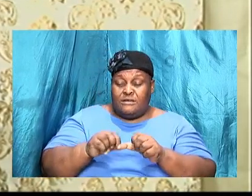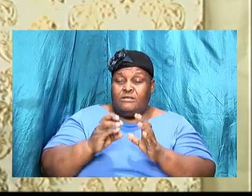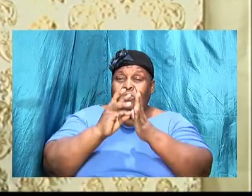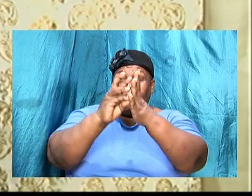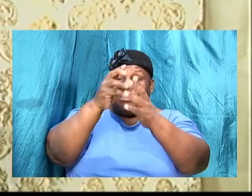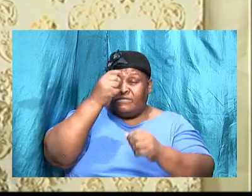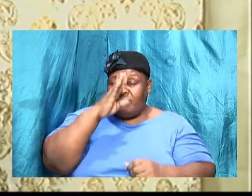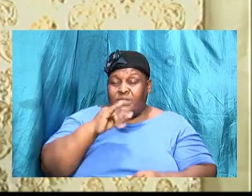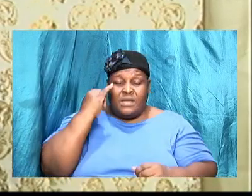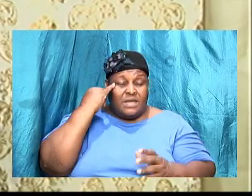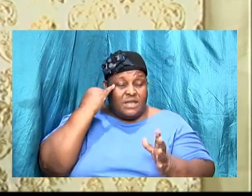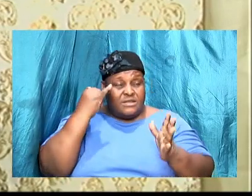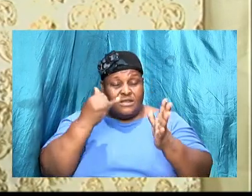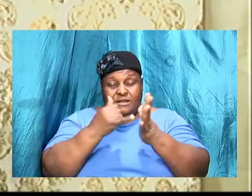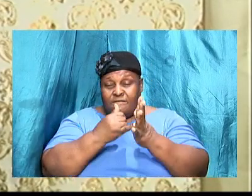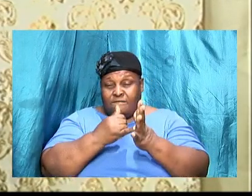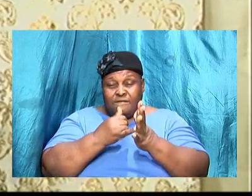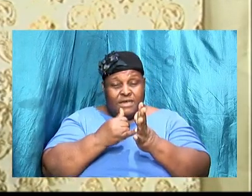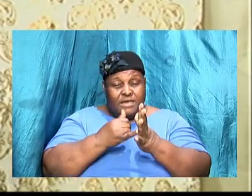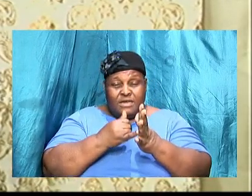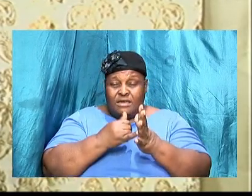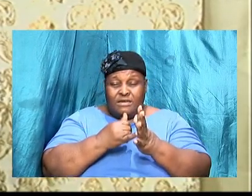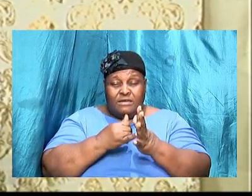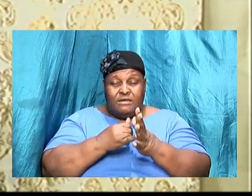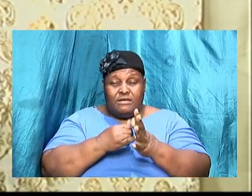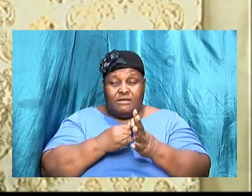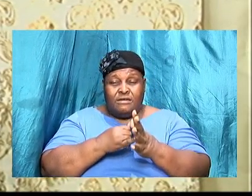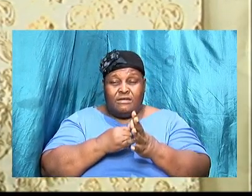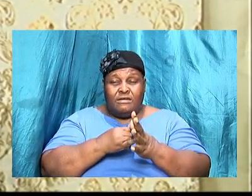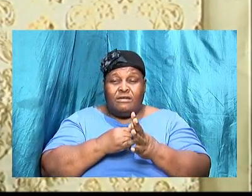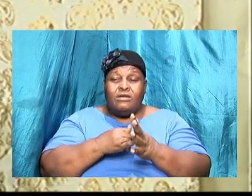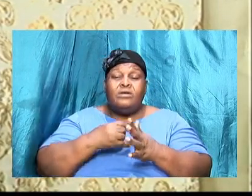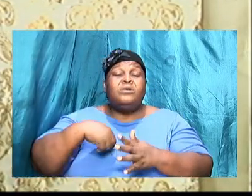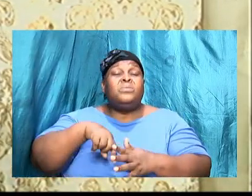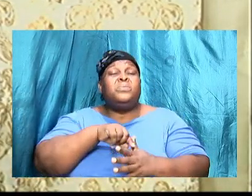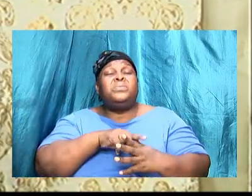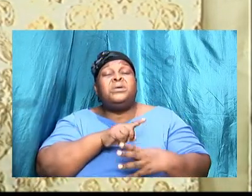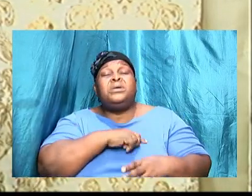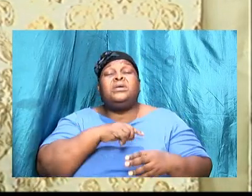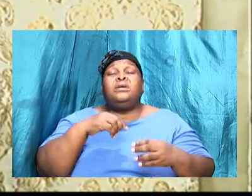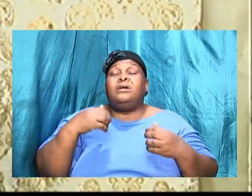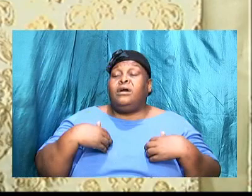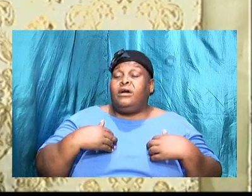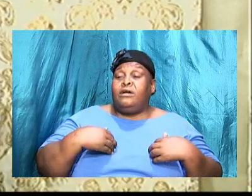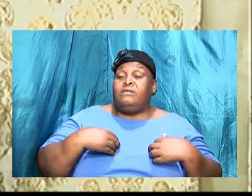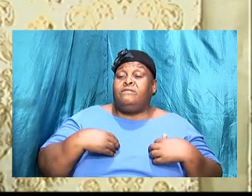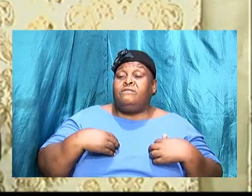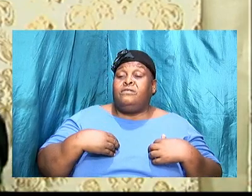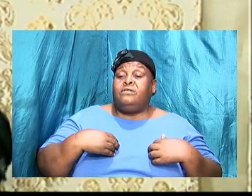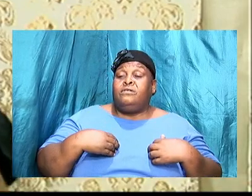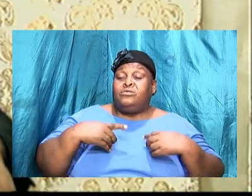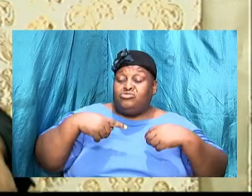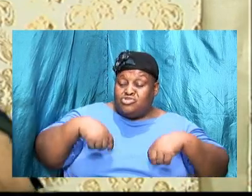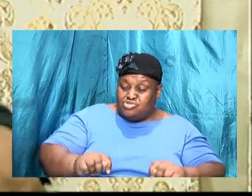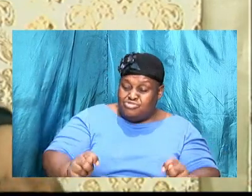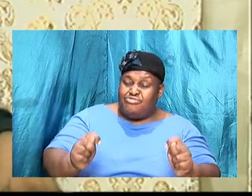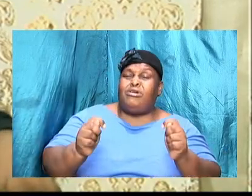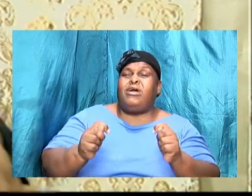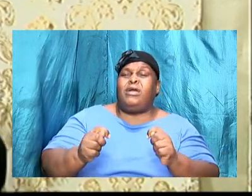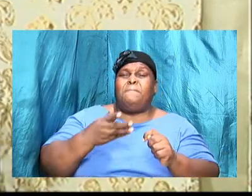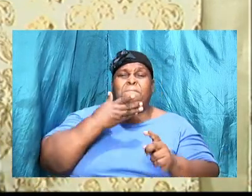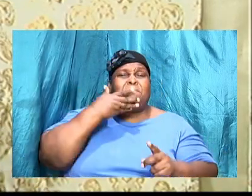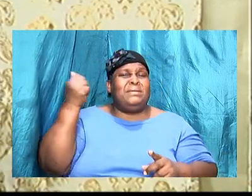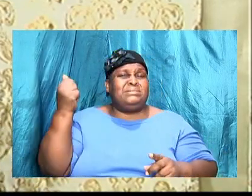identify it and abide in the will of God we have got to make sure that we try as best as